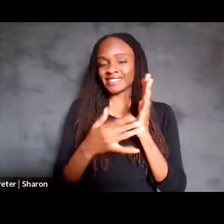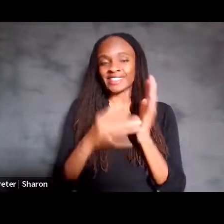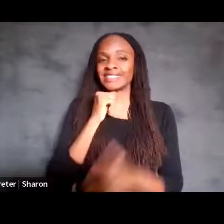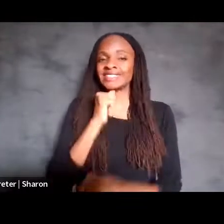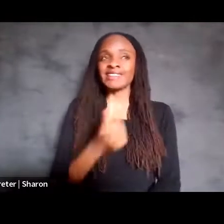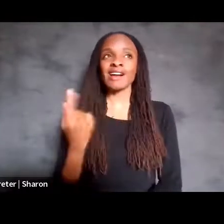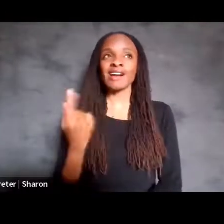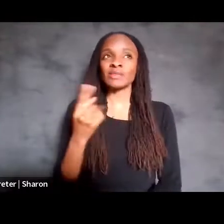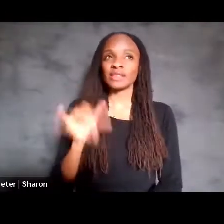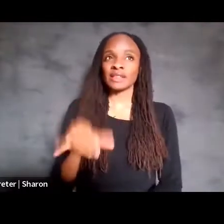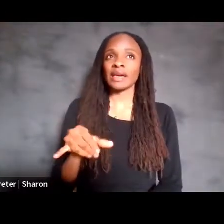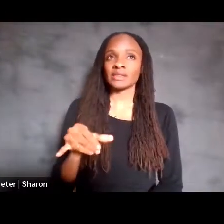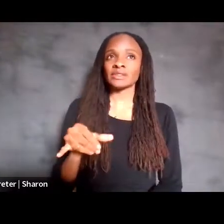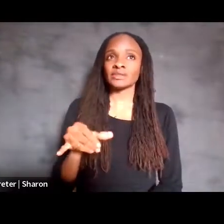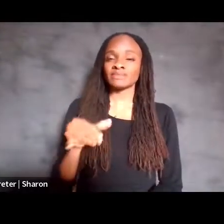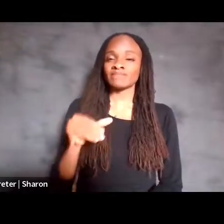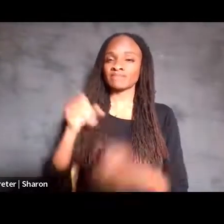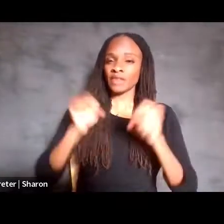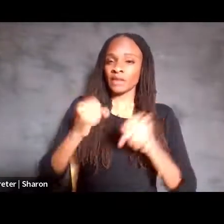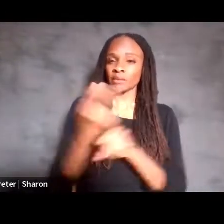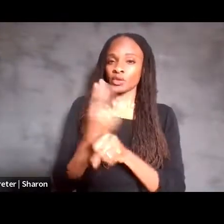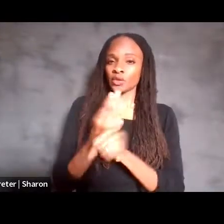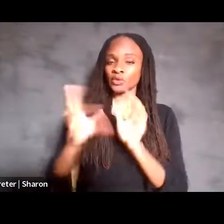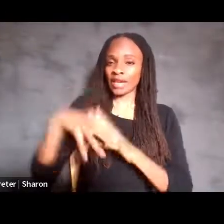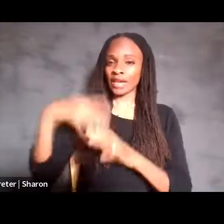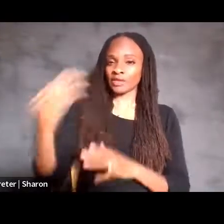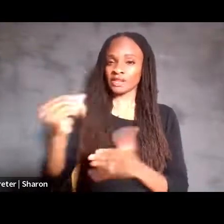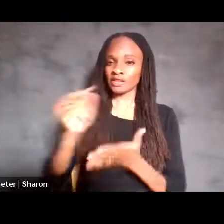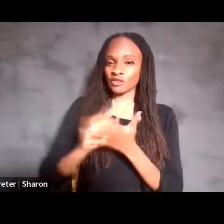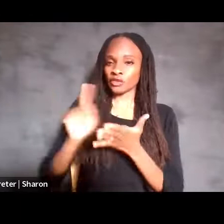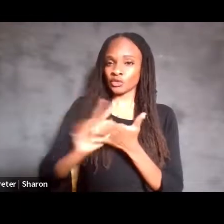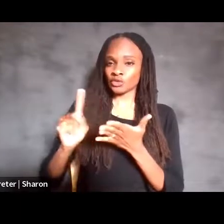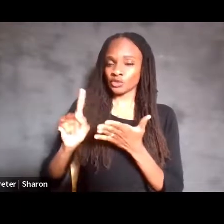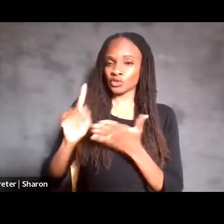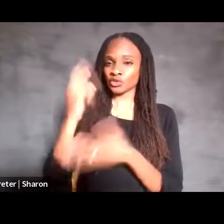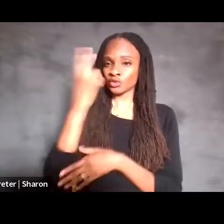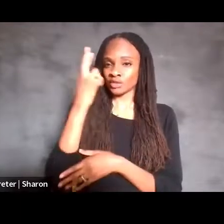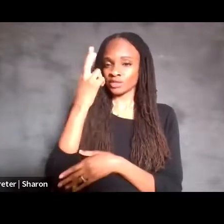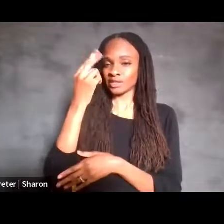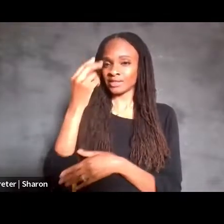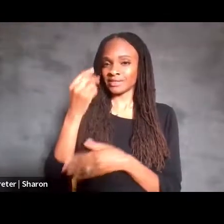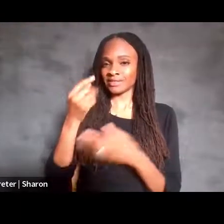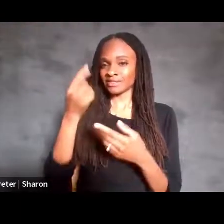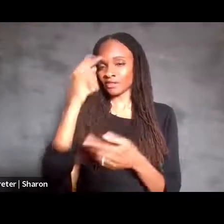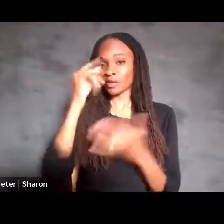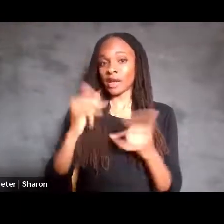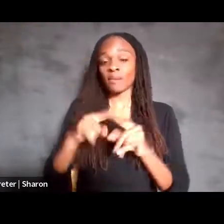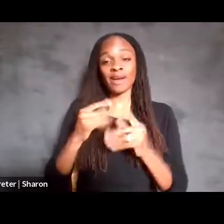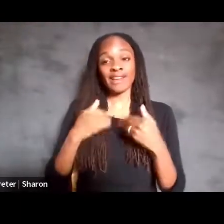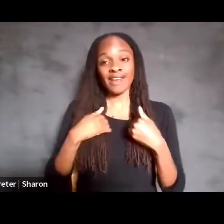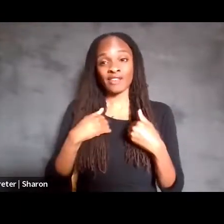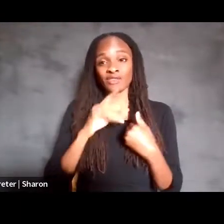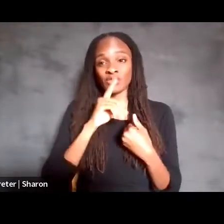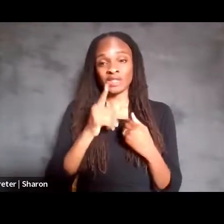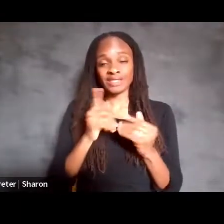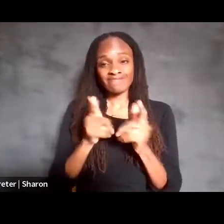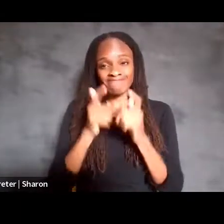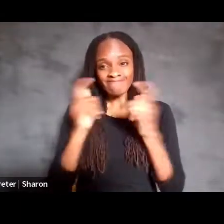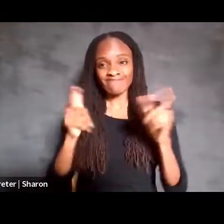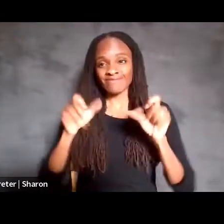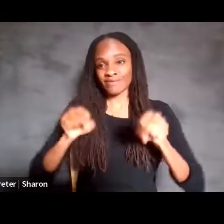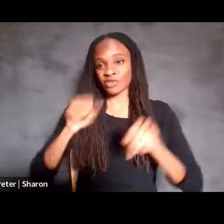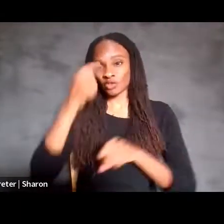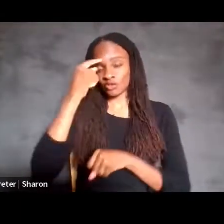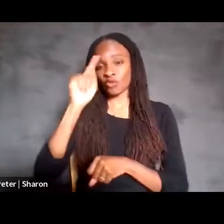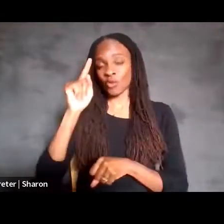can be used outside of research purposes at this time. But there is great potential for it to be able to get there.